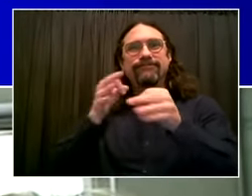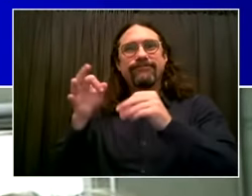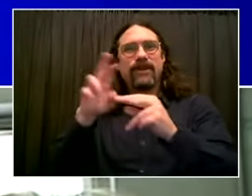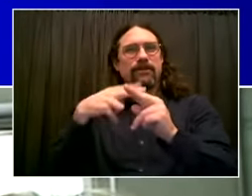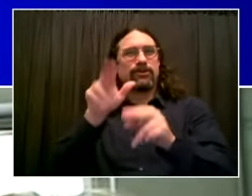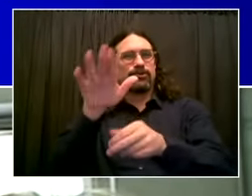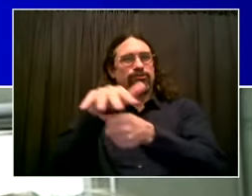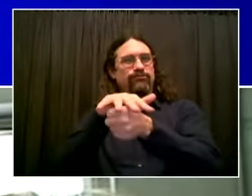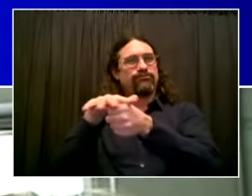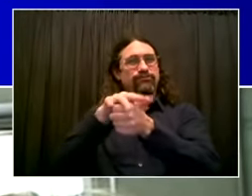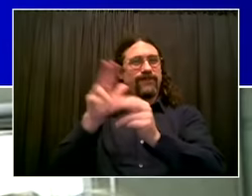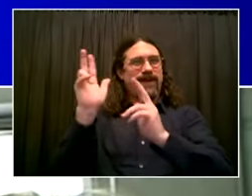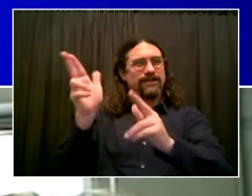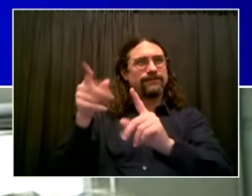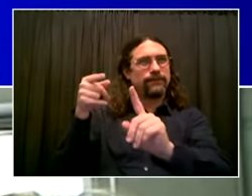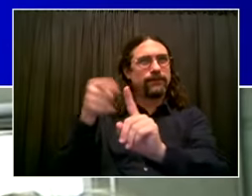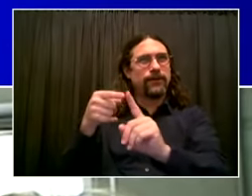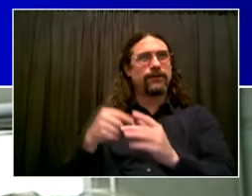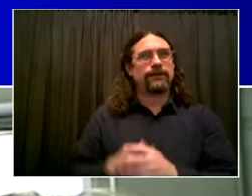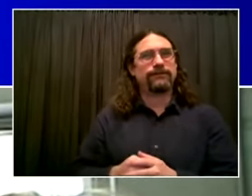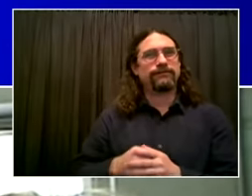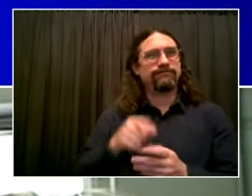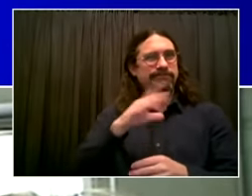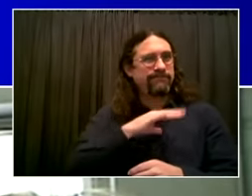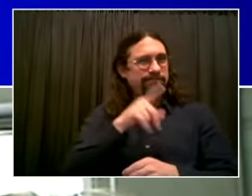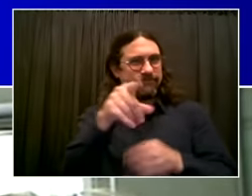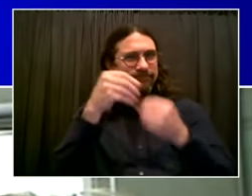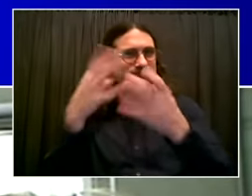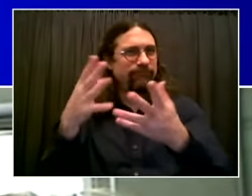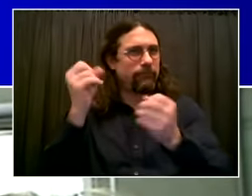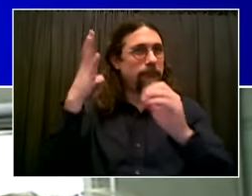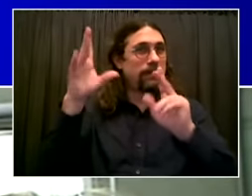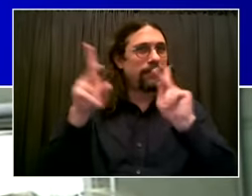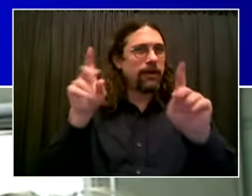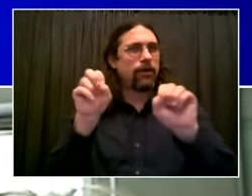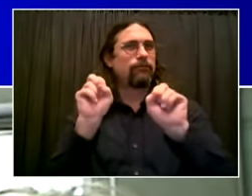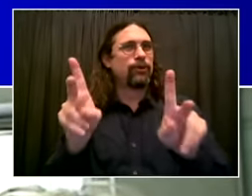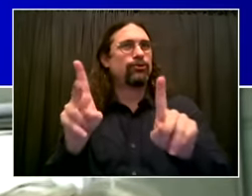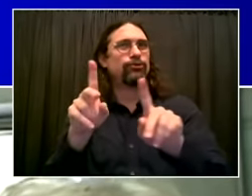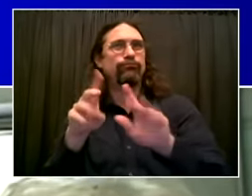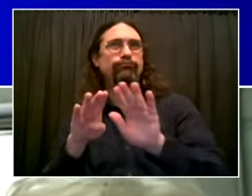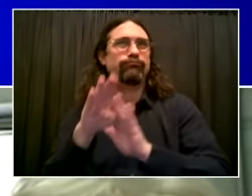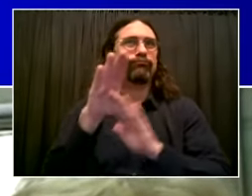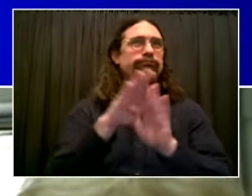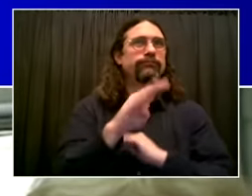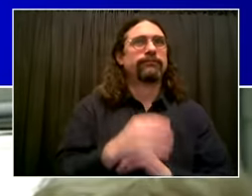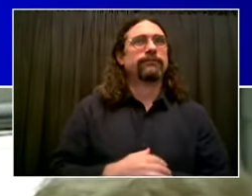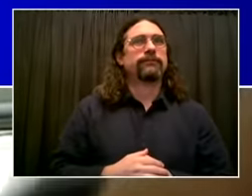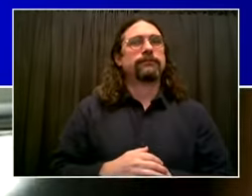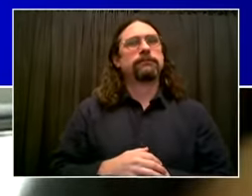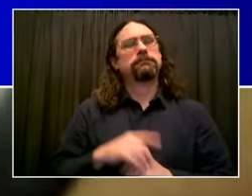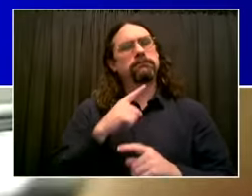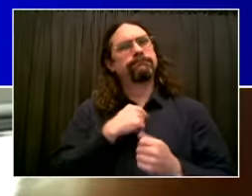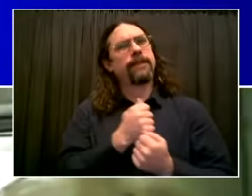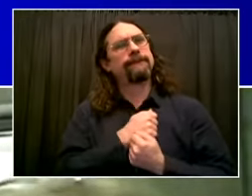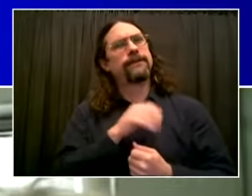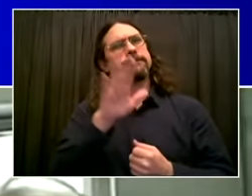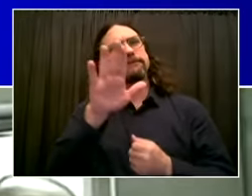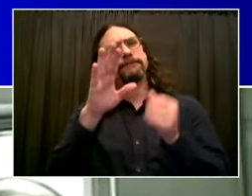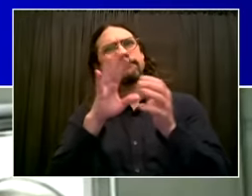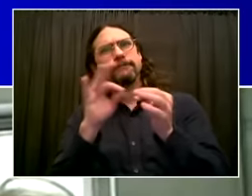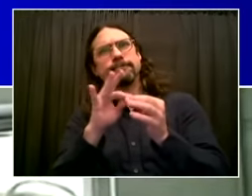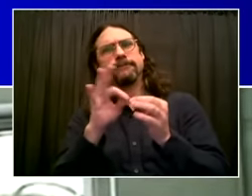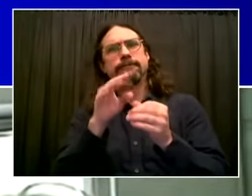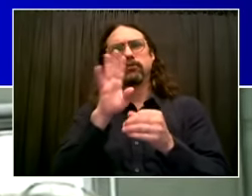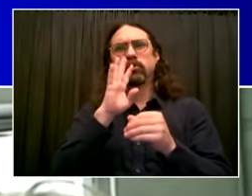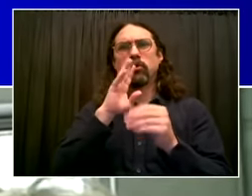I love the fact that you're honest about the tough year you had, but that you're bouncing back. You're finding new ways to build a business.